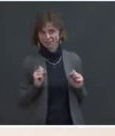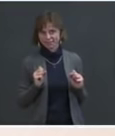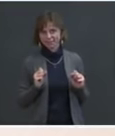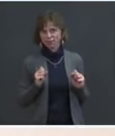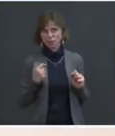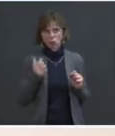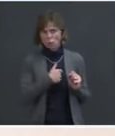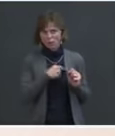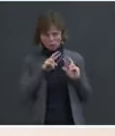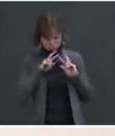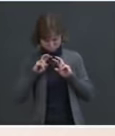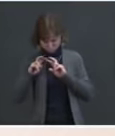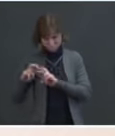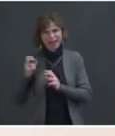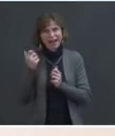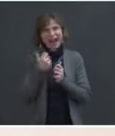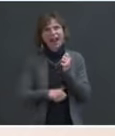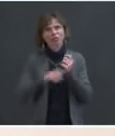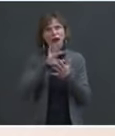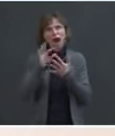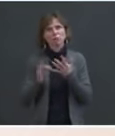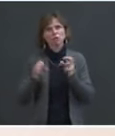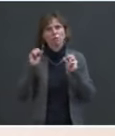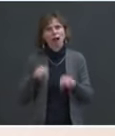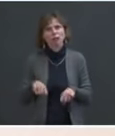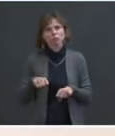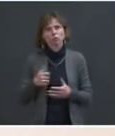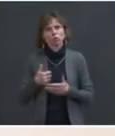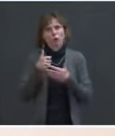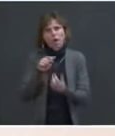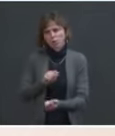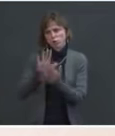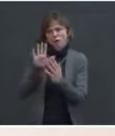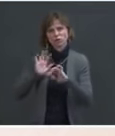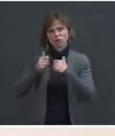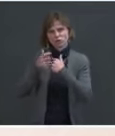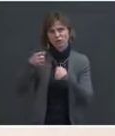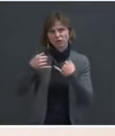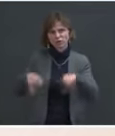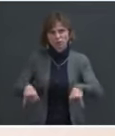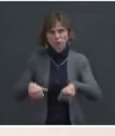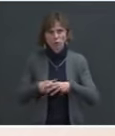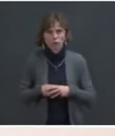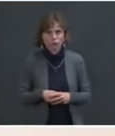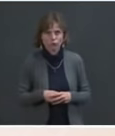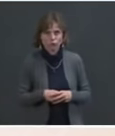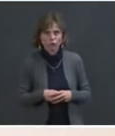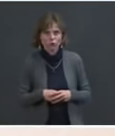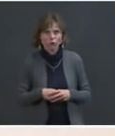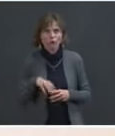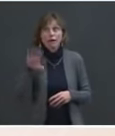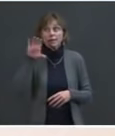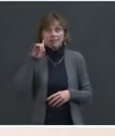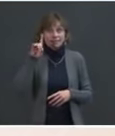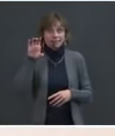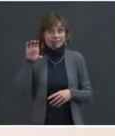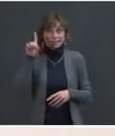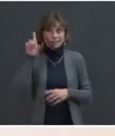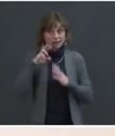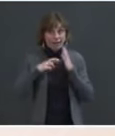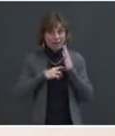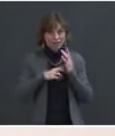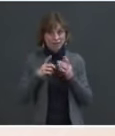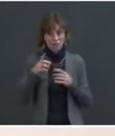possible to help address the challenges we're facing at the border. those CDC guidelines? Does the White House think it's a problem that when the CDC tells these